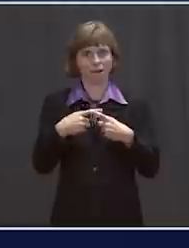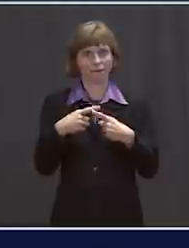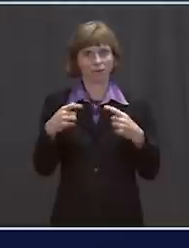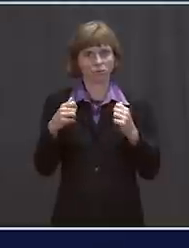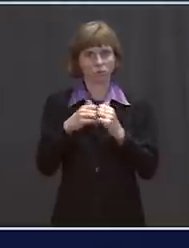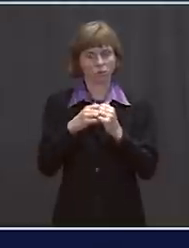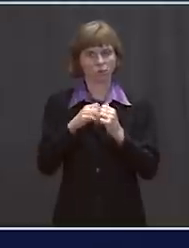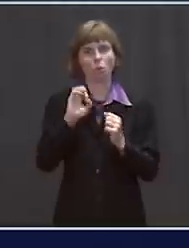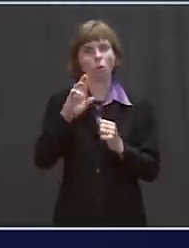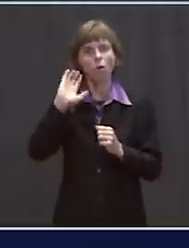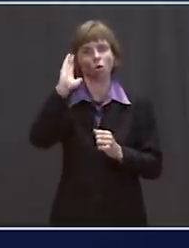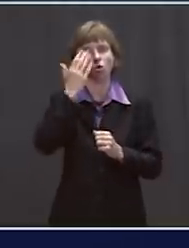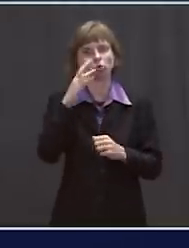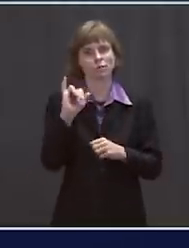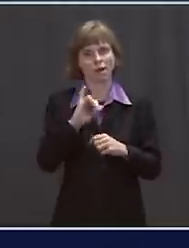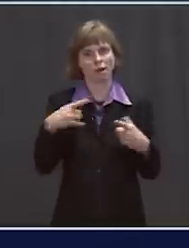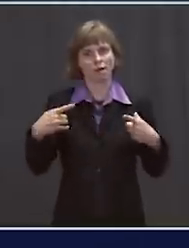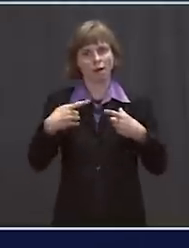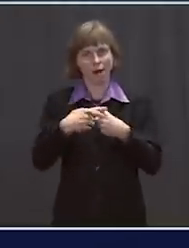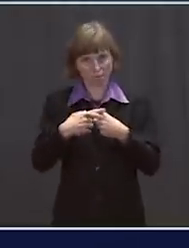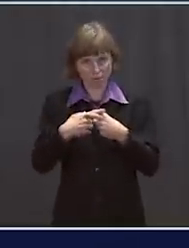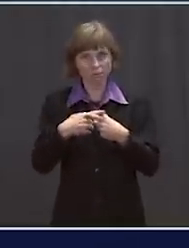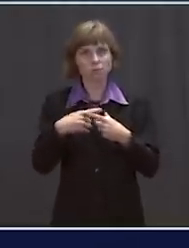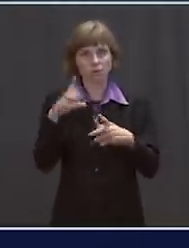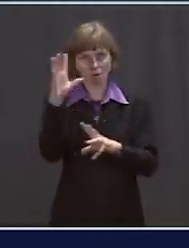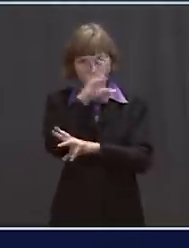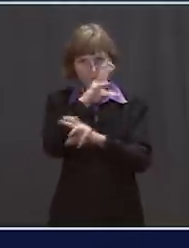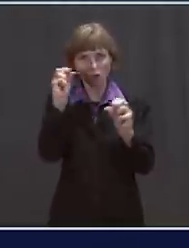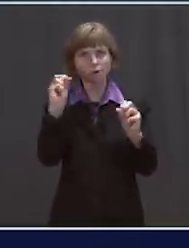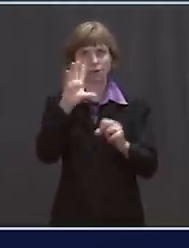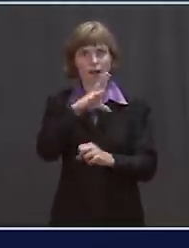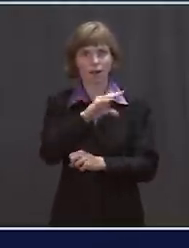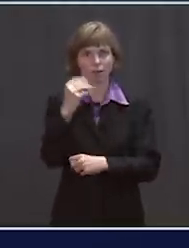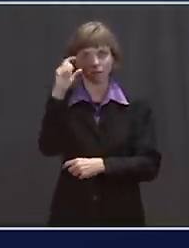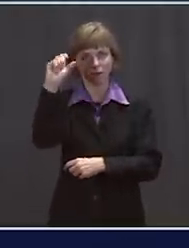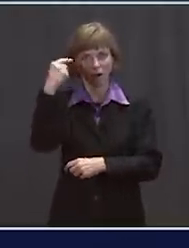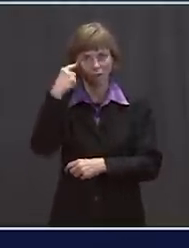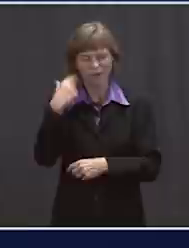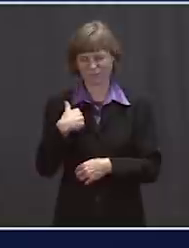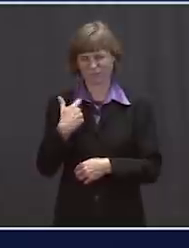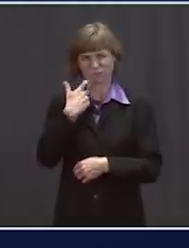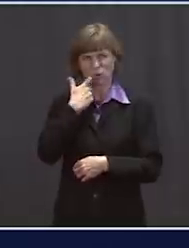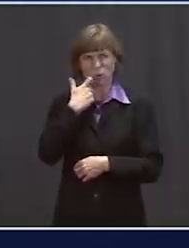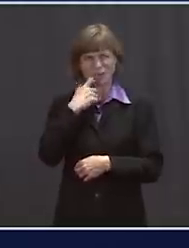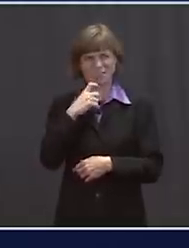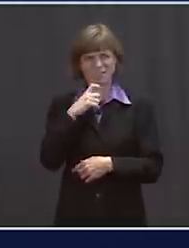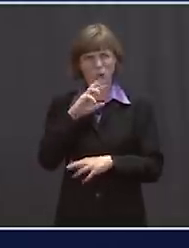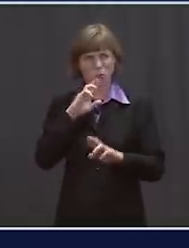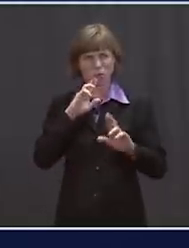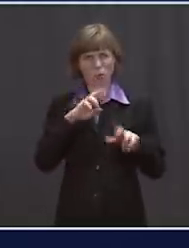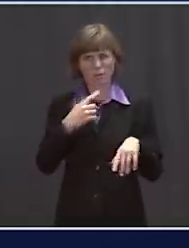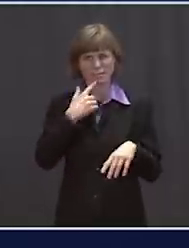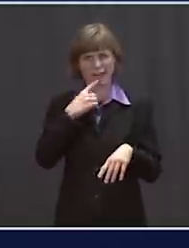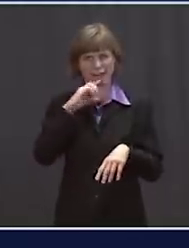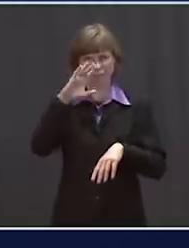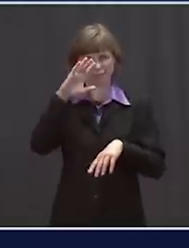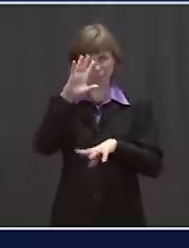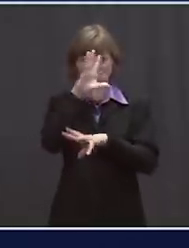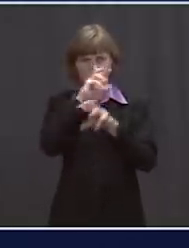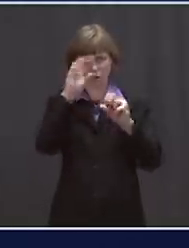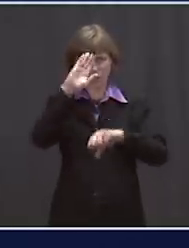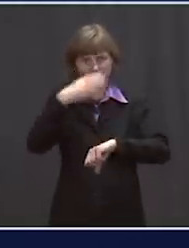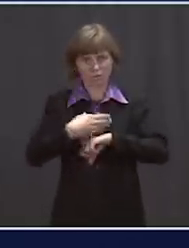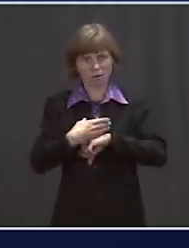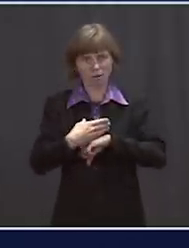be in conflict with where there's appropriate distance from the presidency and government. Just recently, there were reports reports that the President's son still owns a 10%